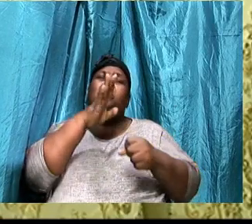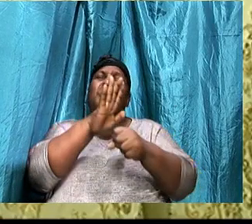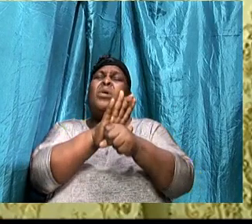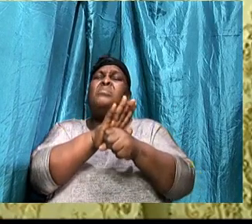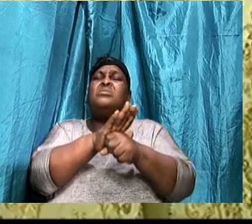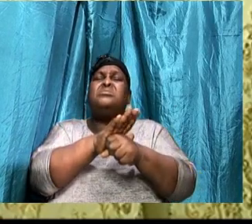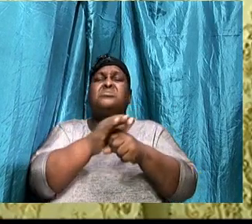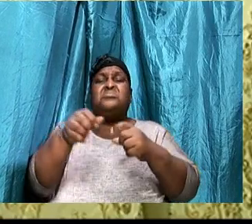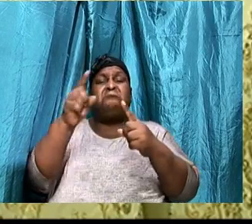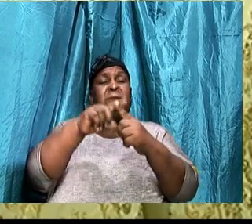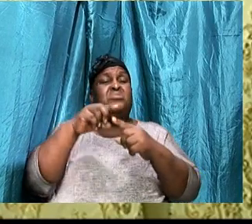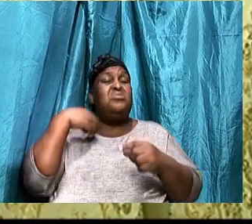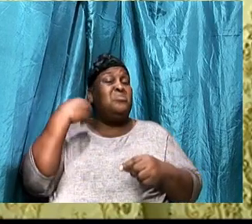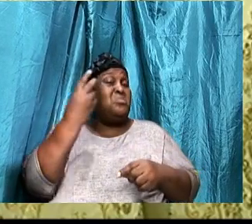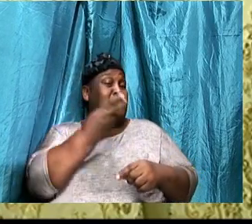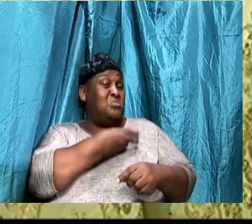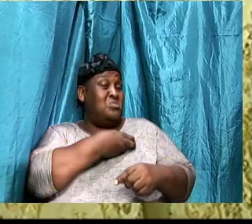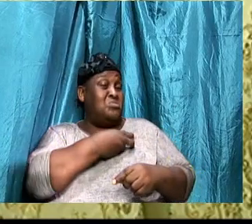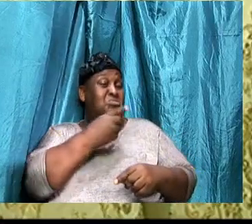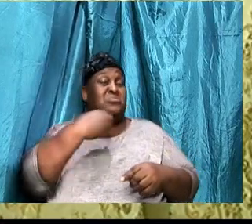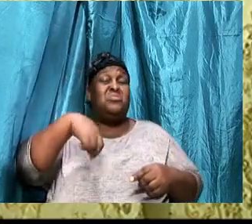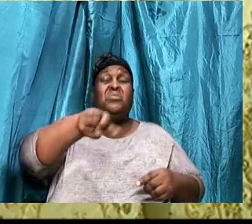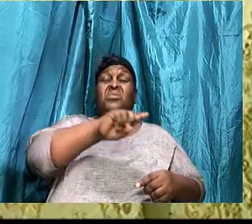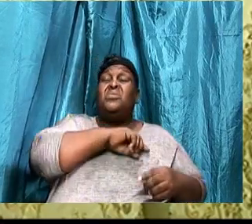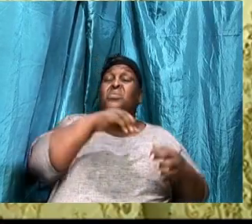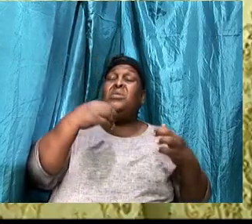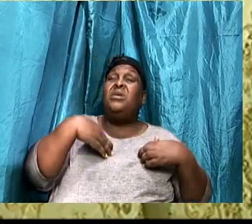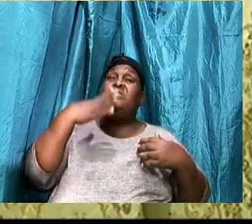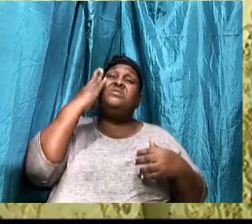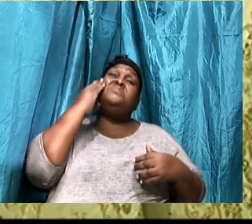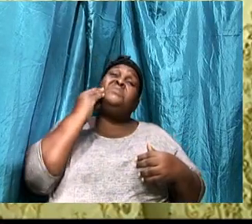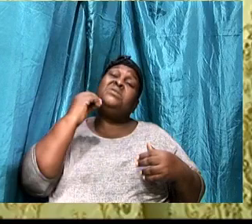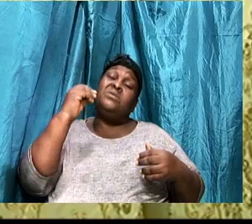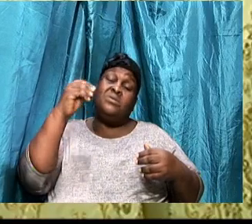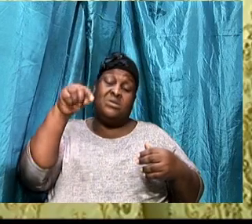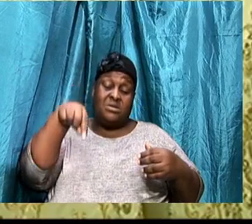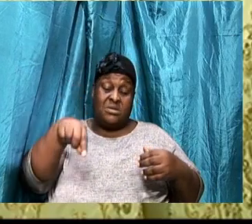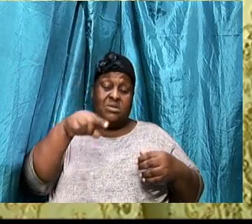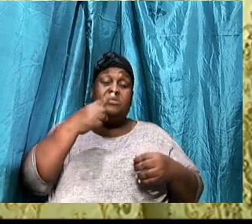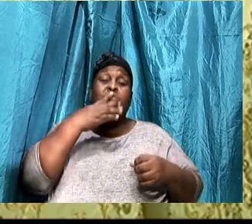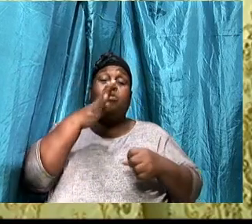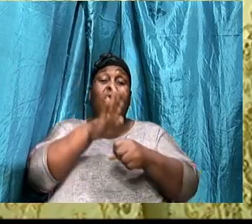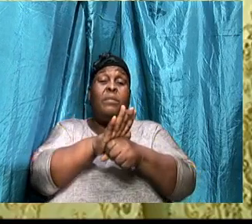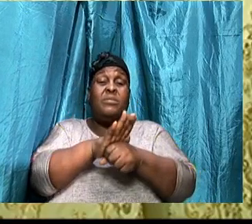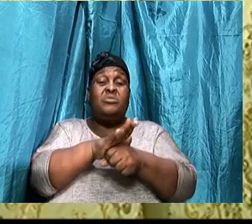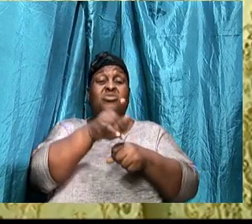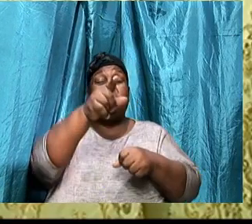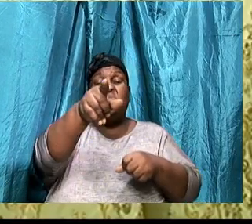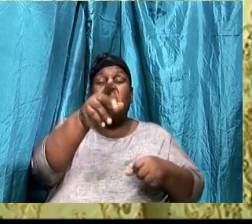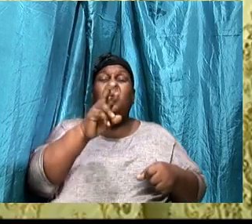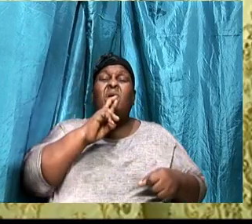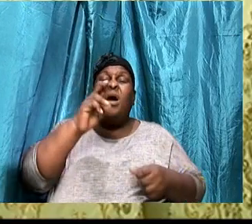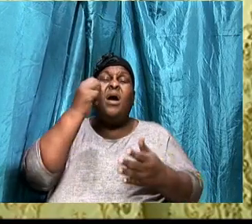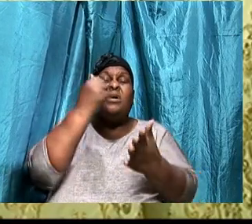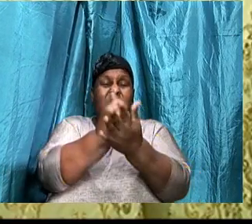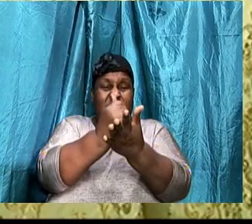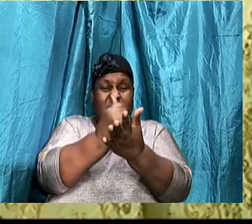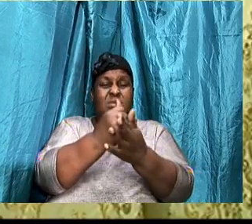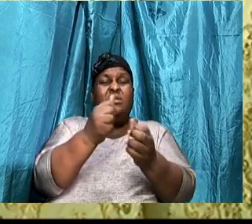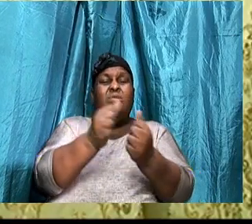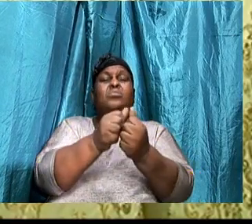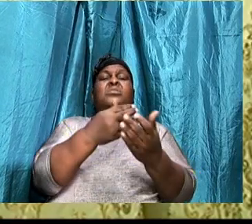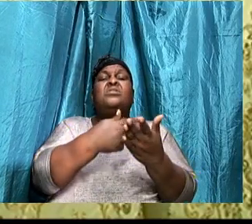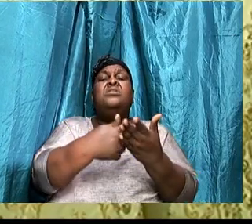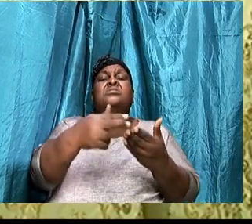us, And we have experienced, This promise, I want you to know, That you are sealed, With the spirit